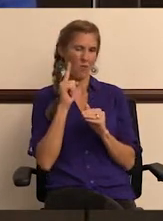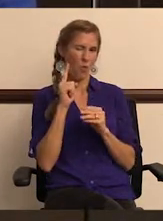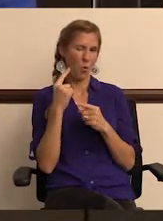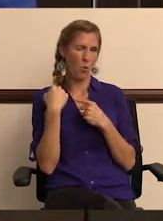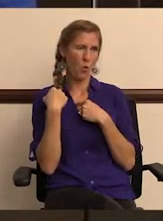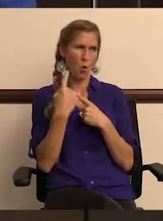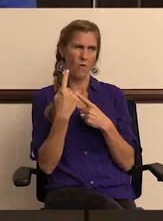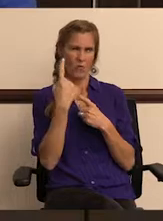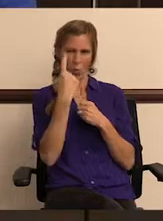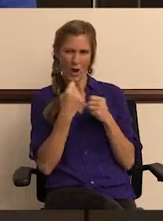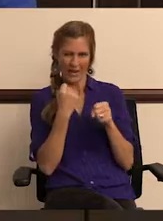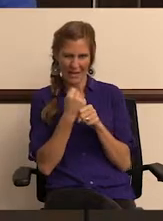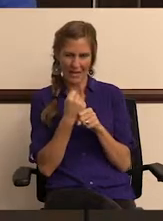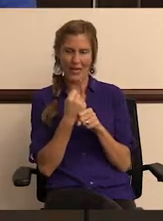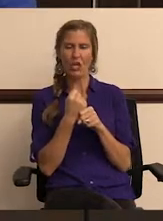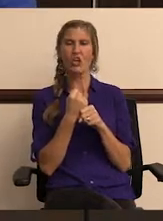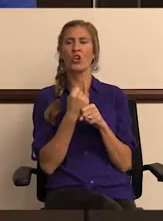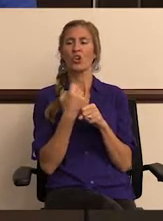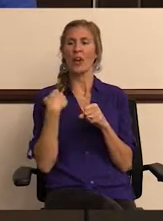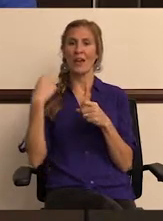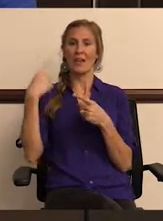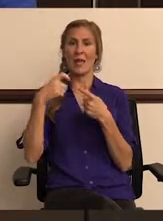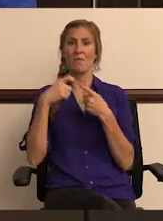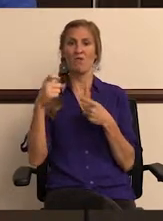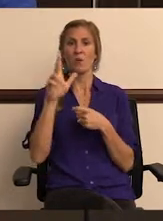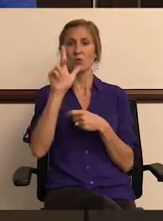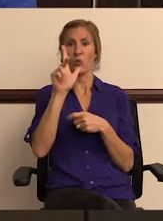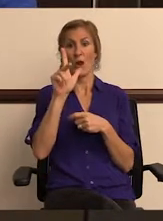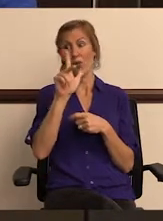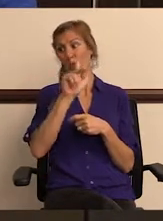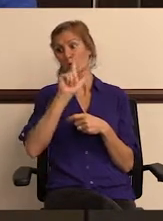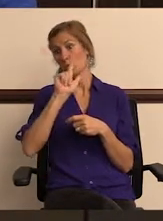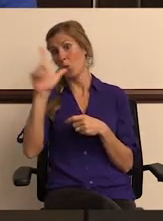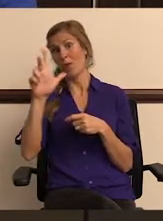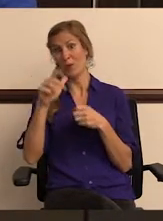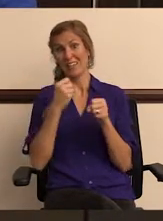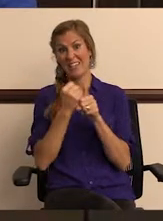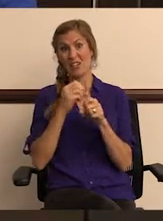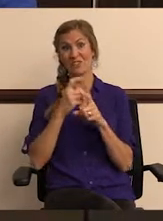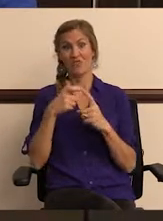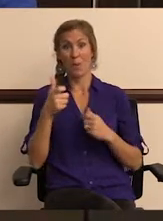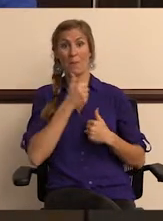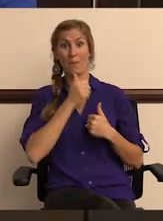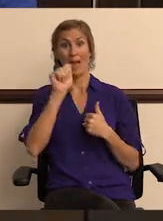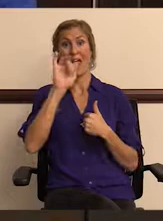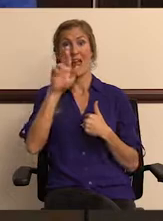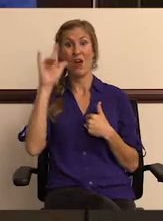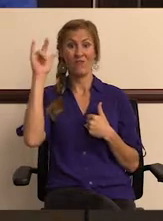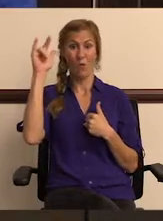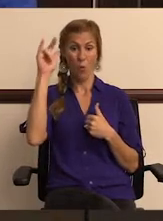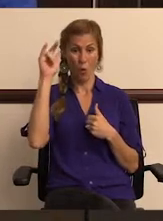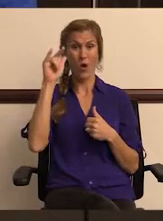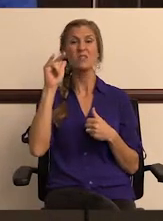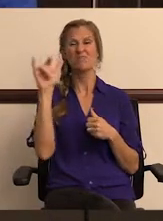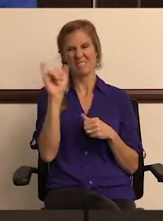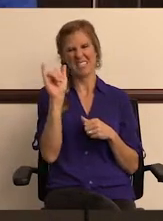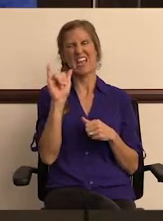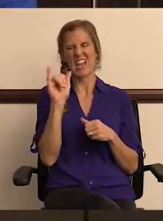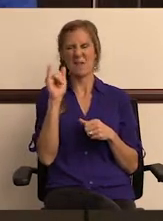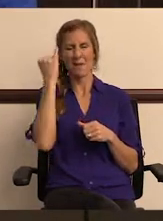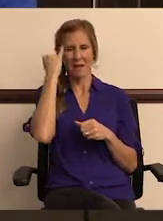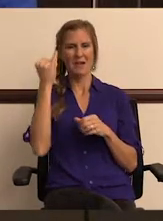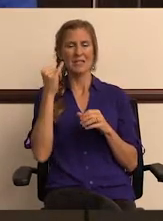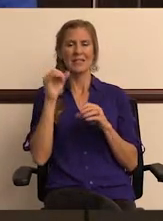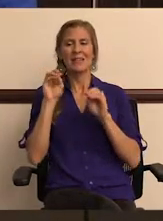the city for just over a year. Came out of 23-plus years with the Air Force. Pretty much doing the same thing.